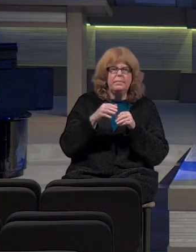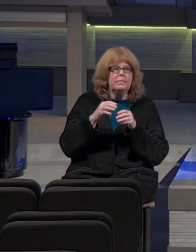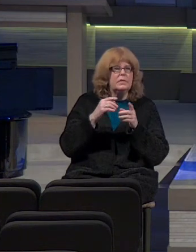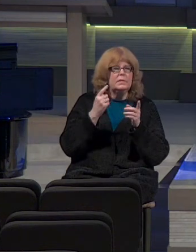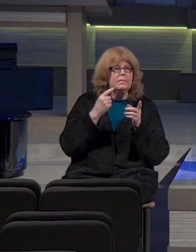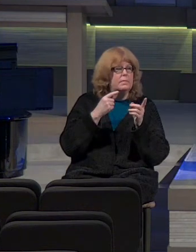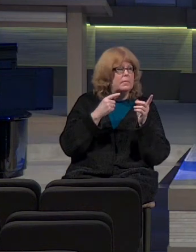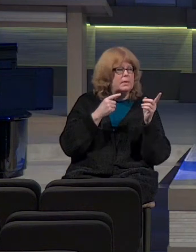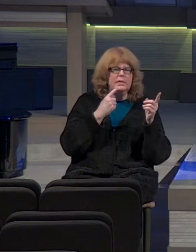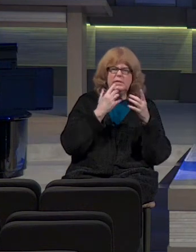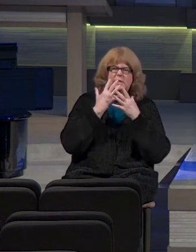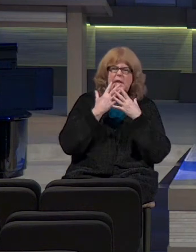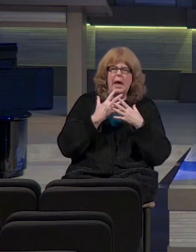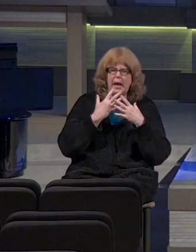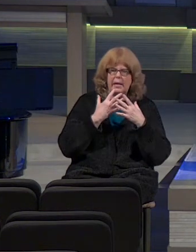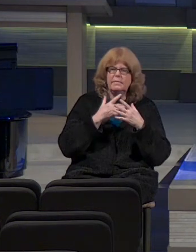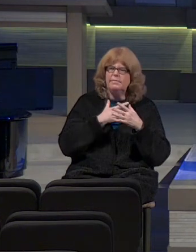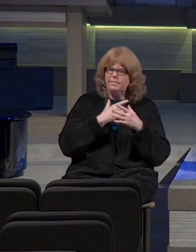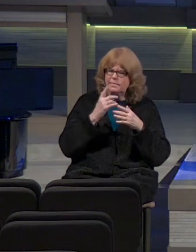Sad.